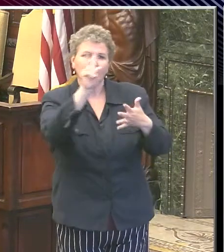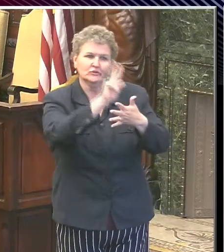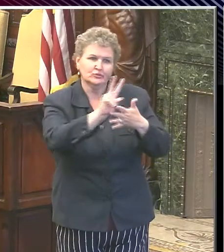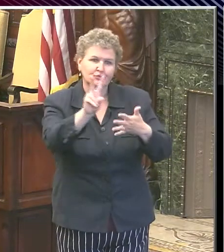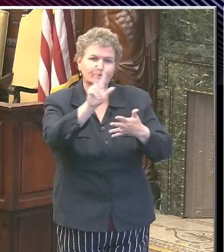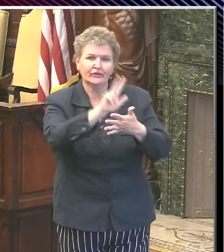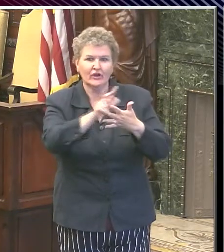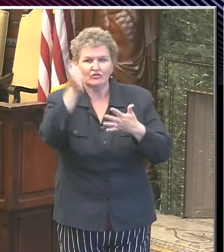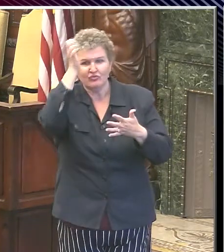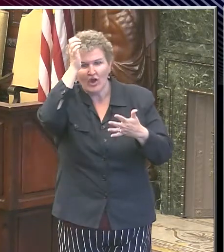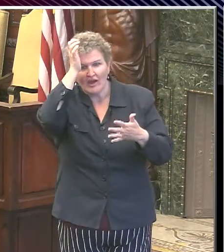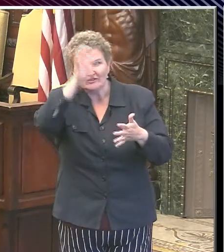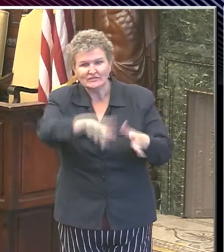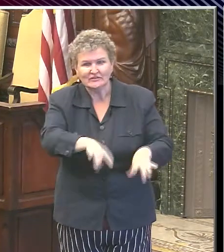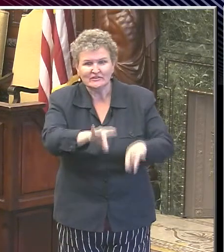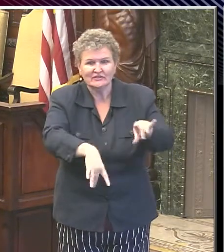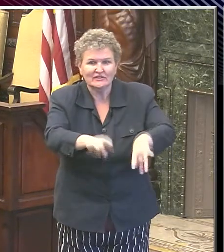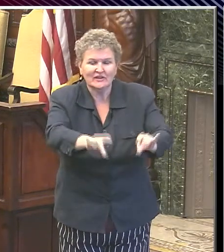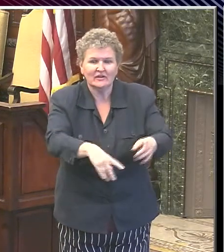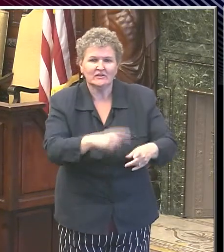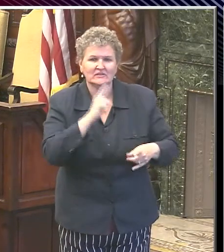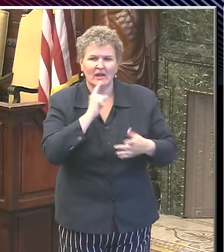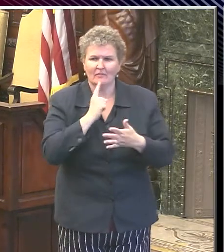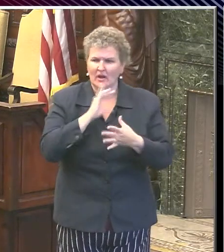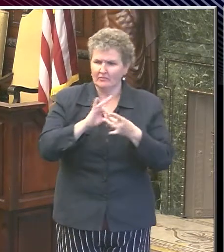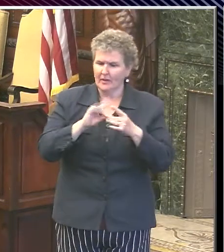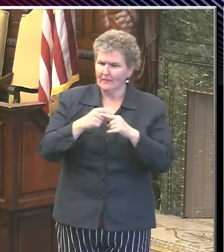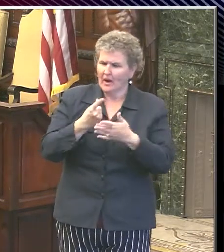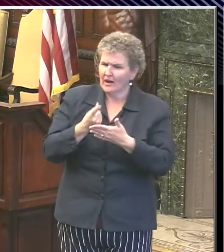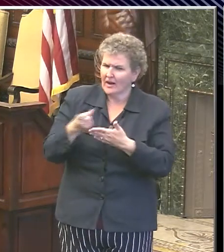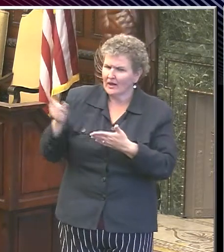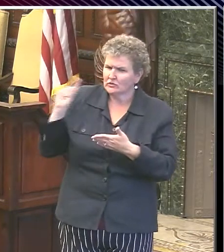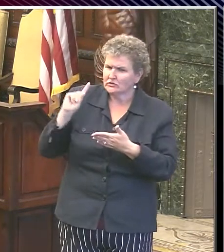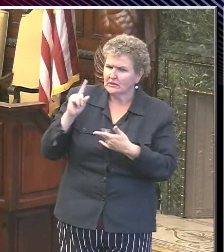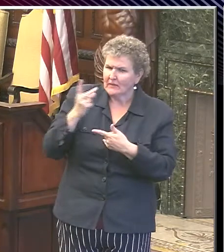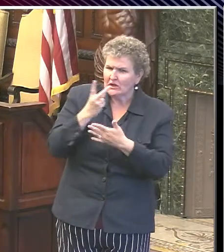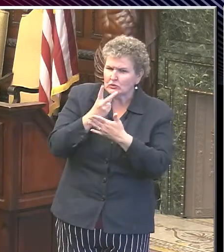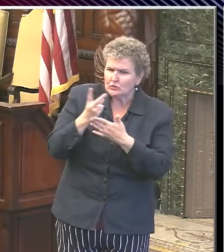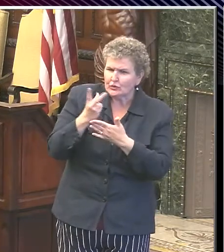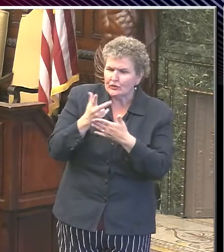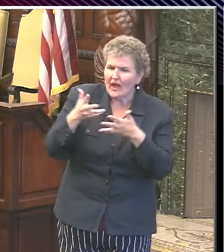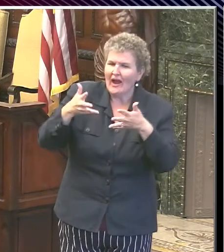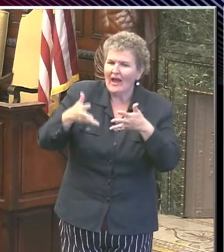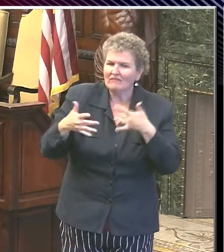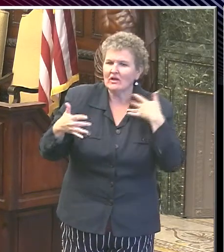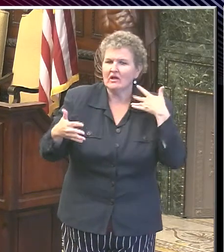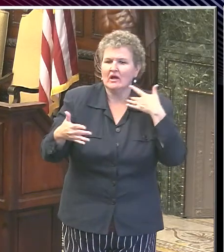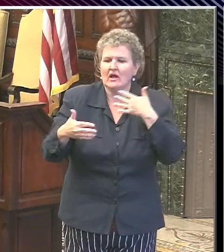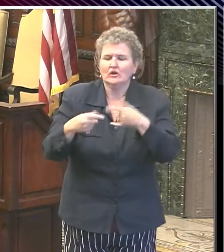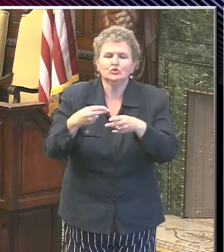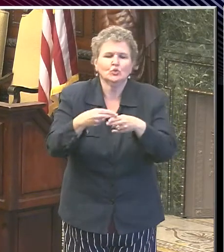I think we're a week into that process already. So soon, soon as possible. Thank you.